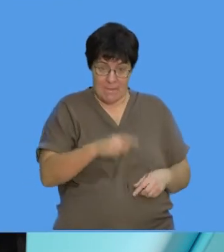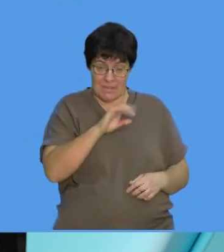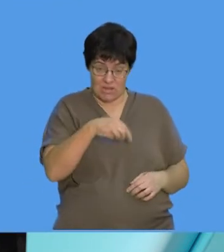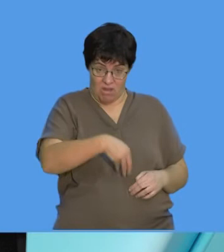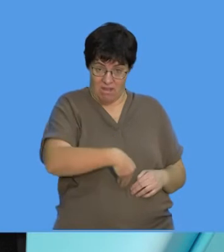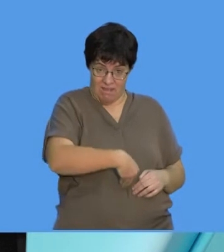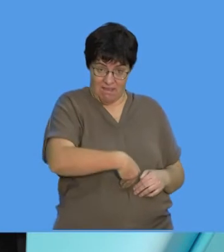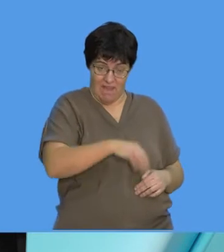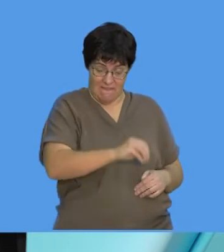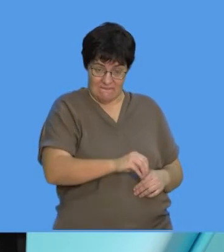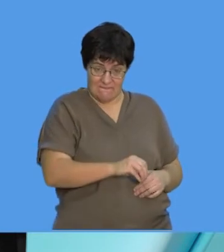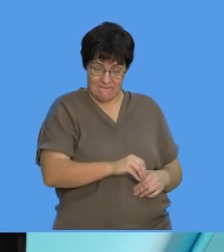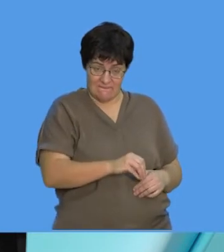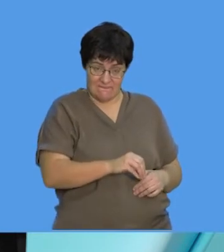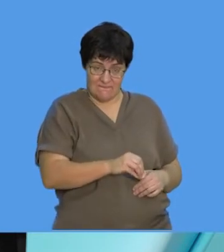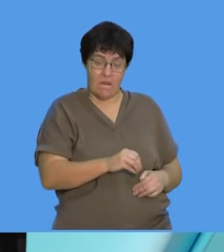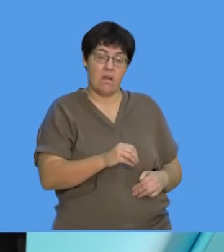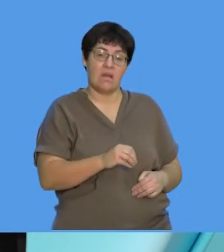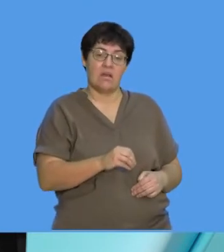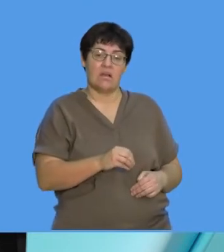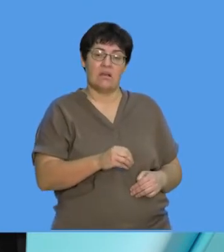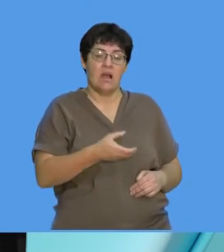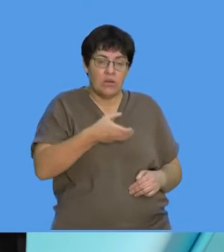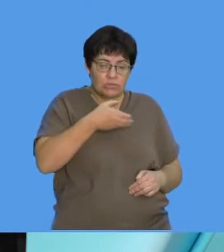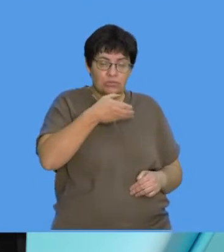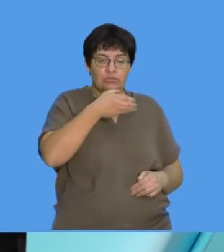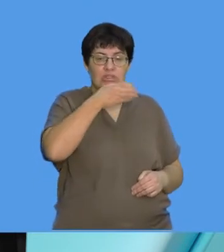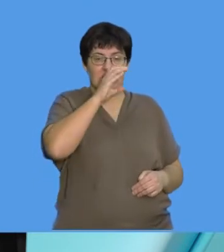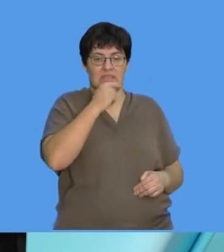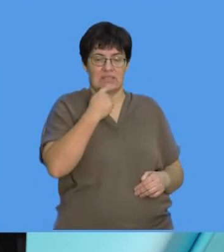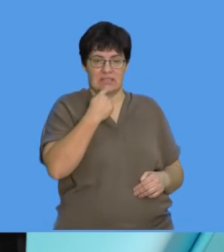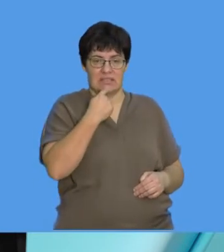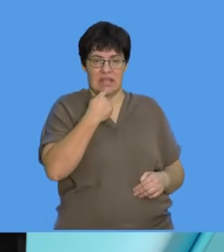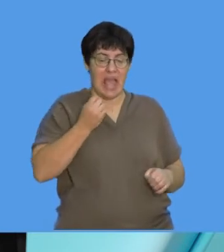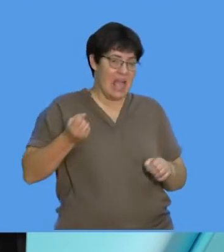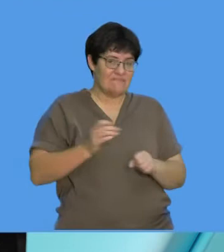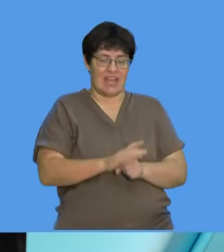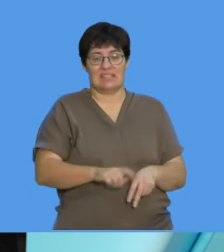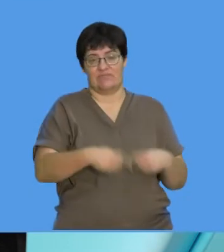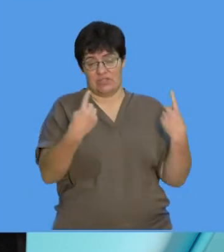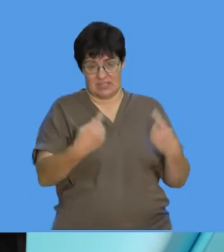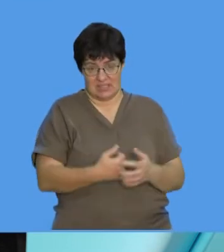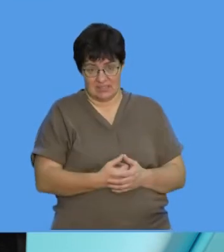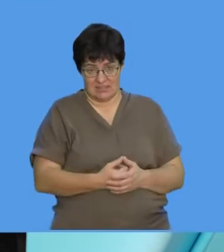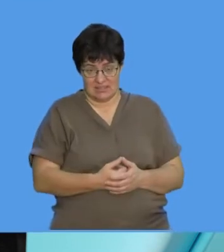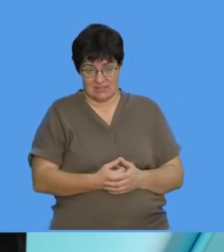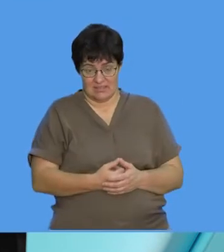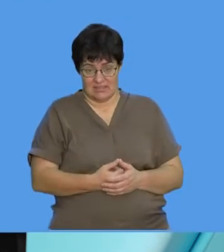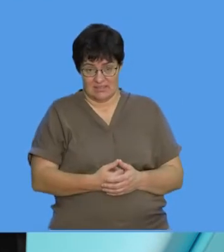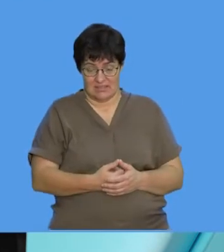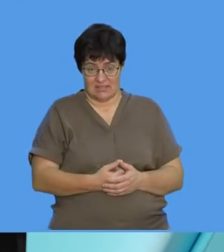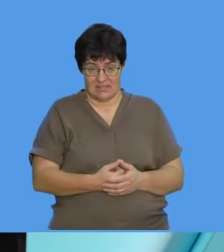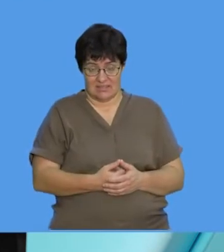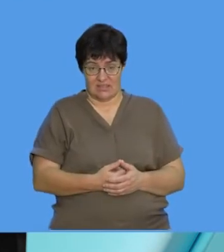bacteria that's in your intestine we drink has a totally different effect, it really